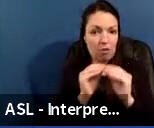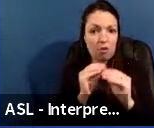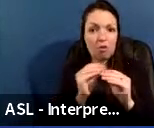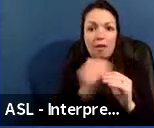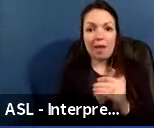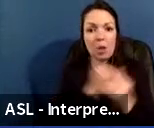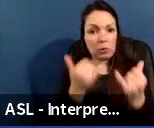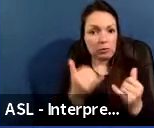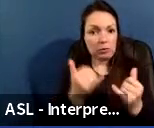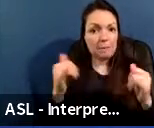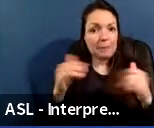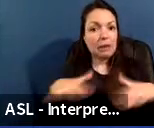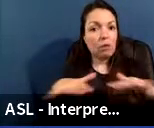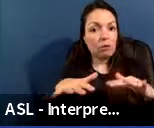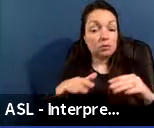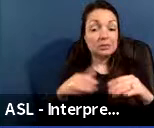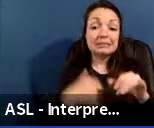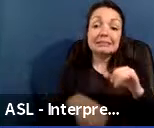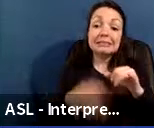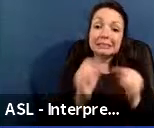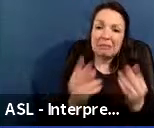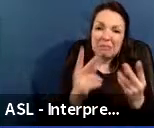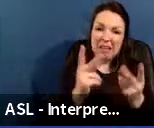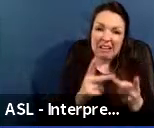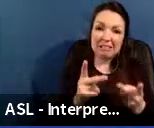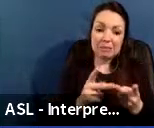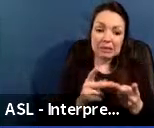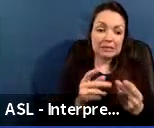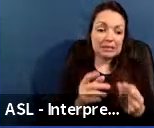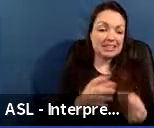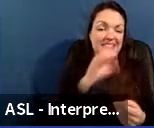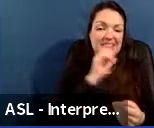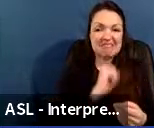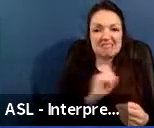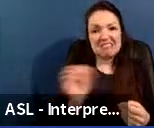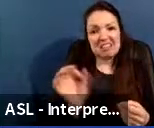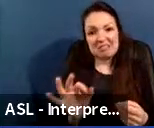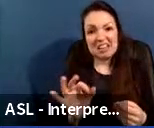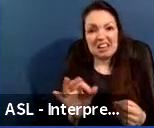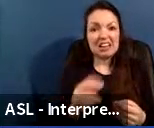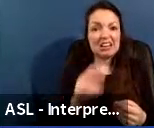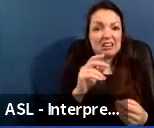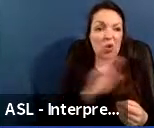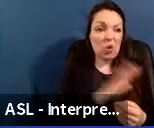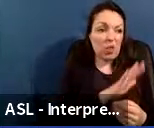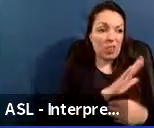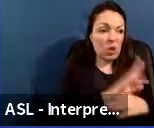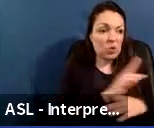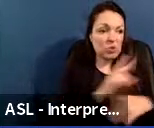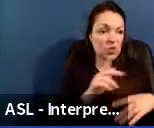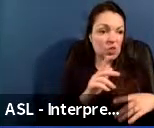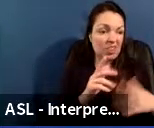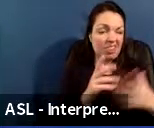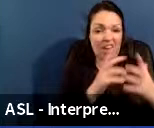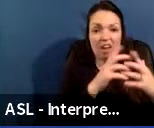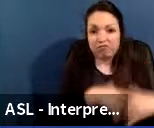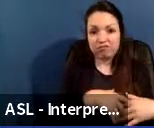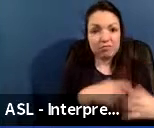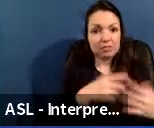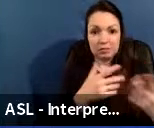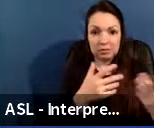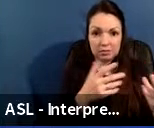there are still many cases where playgrounds are outdated or have exceeded their useful life and require full replacement.